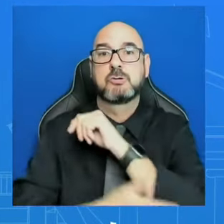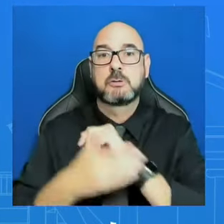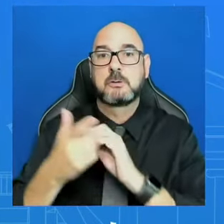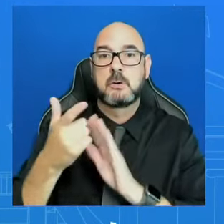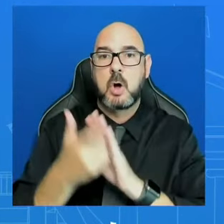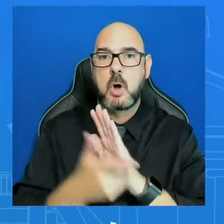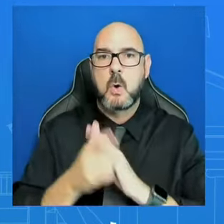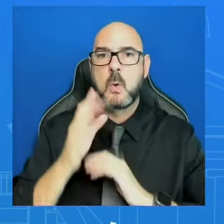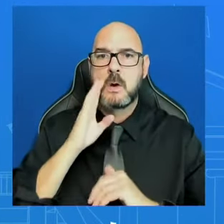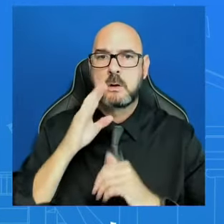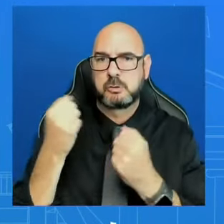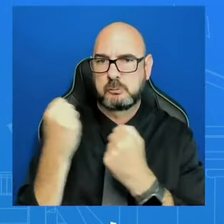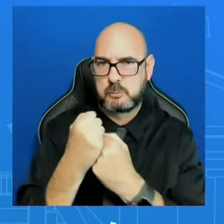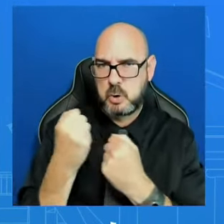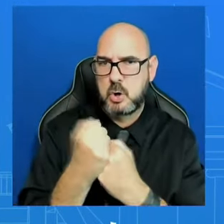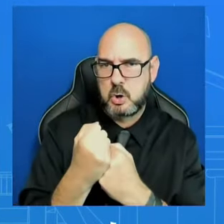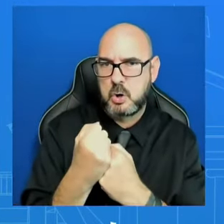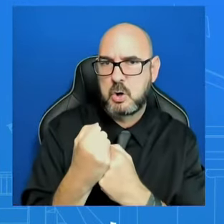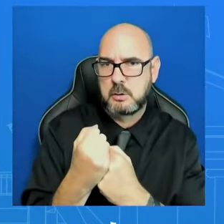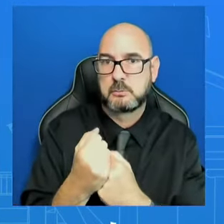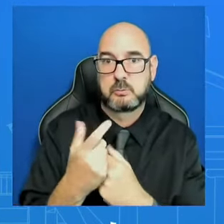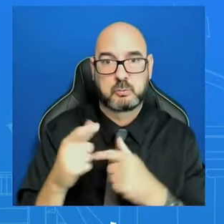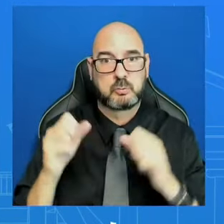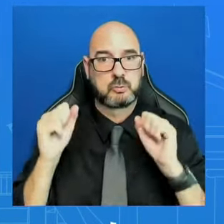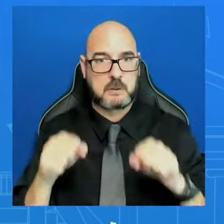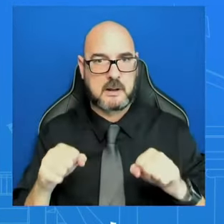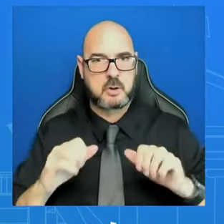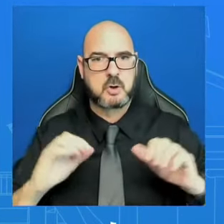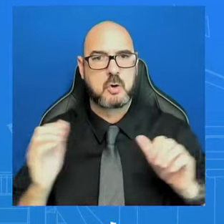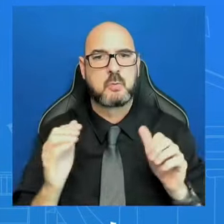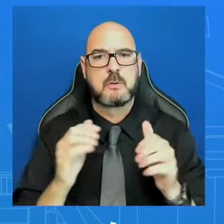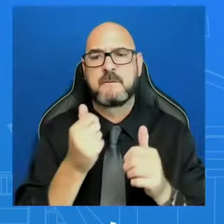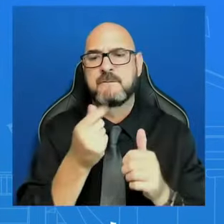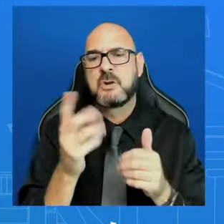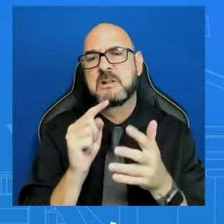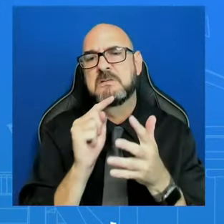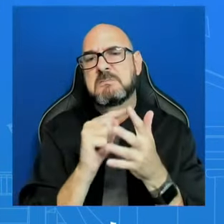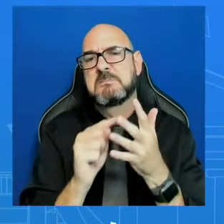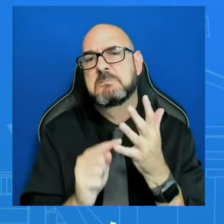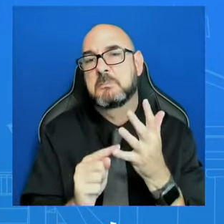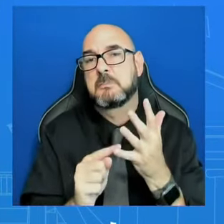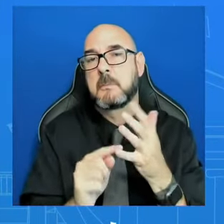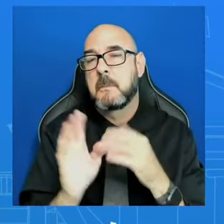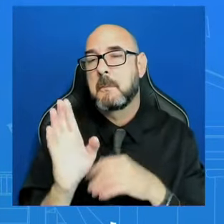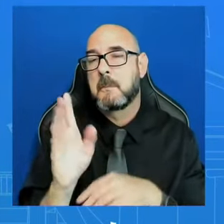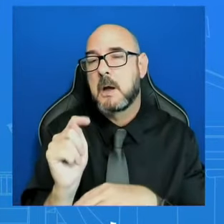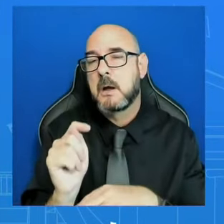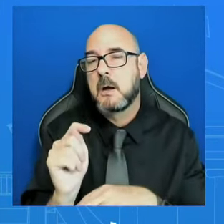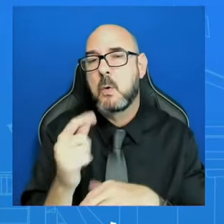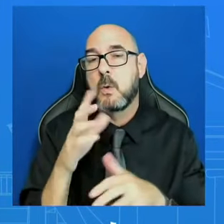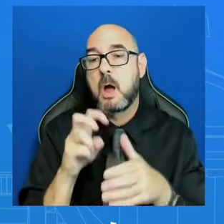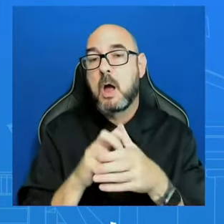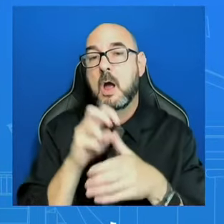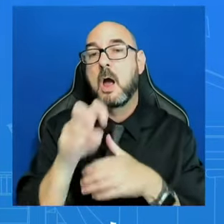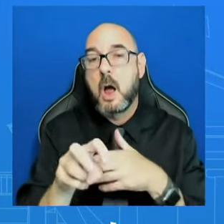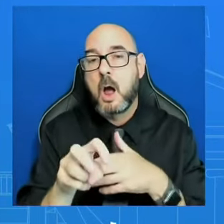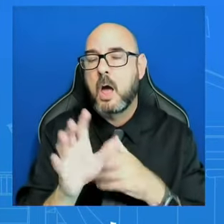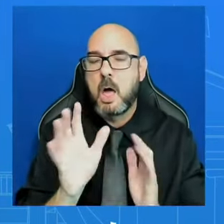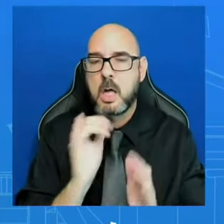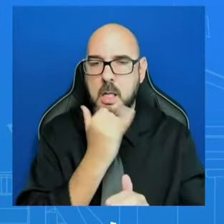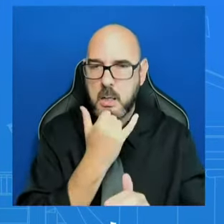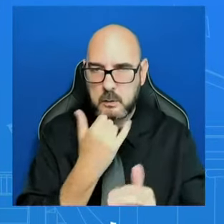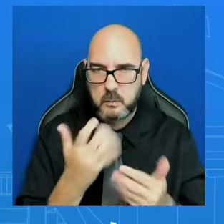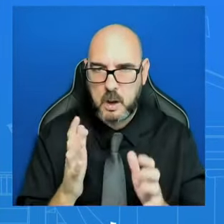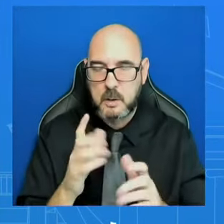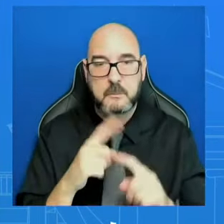authorities that you can do to manage that. But, again, let's not get ahead of where we are. This is really about seeing what the Israelis say they're